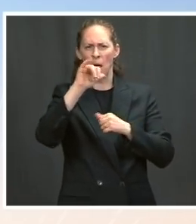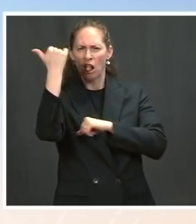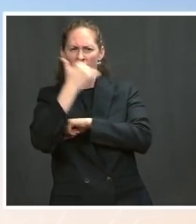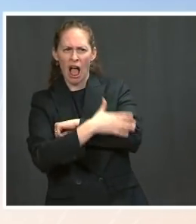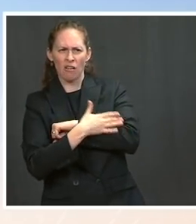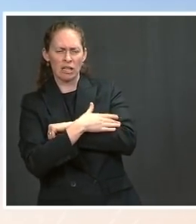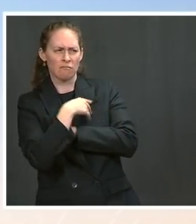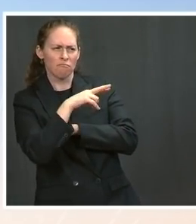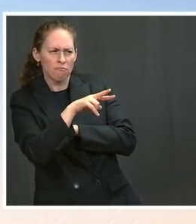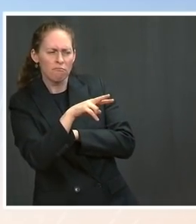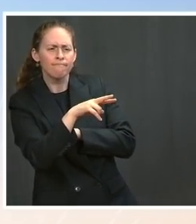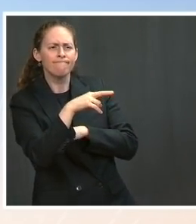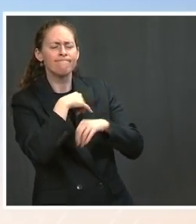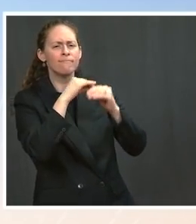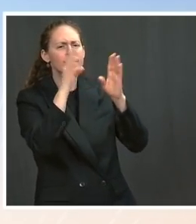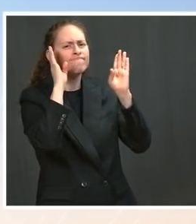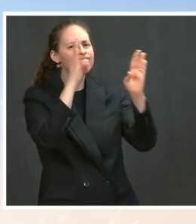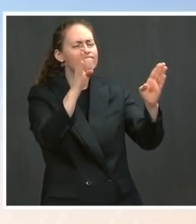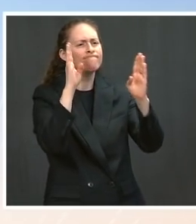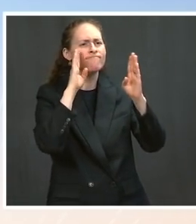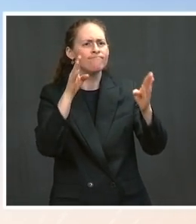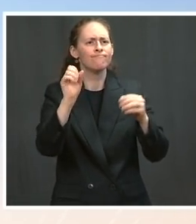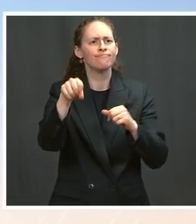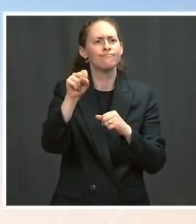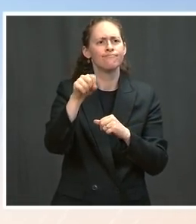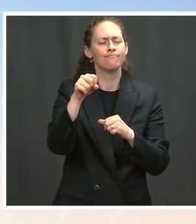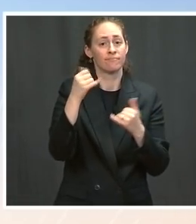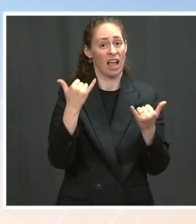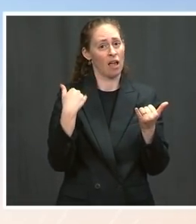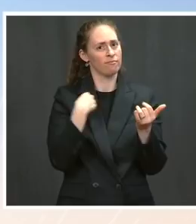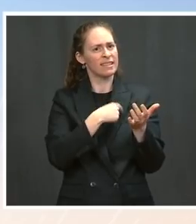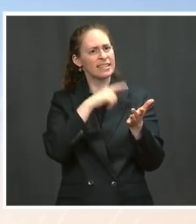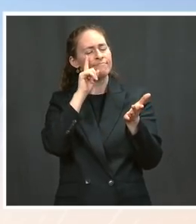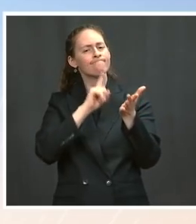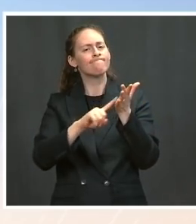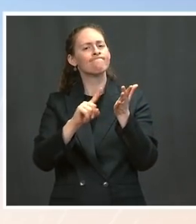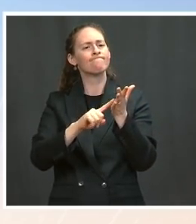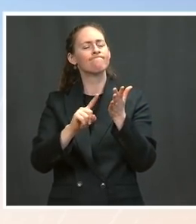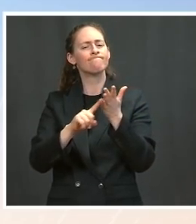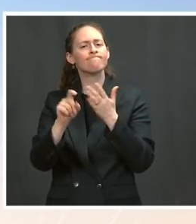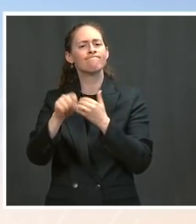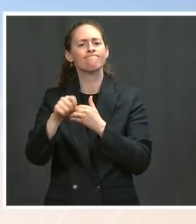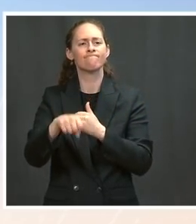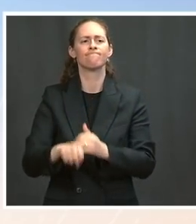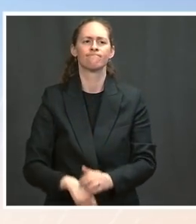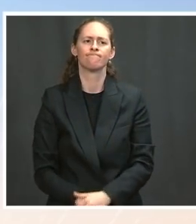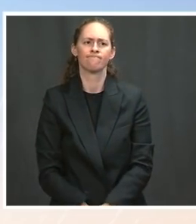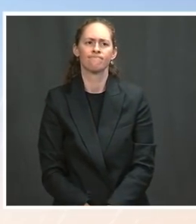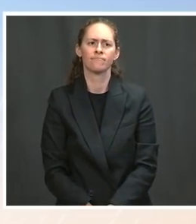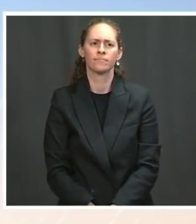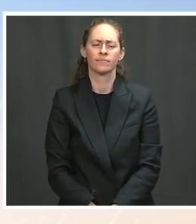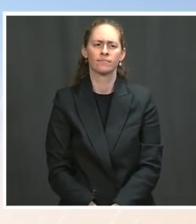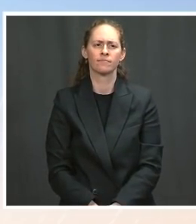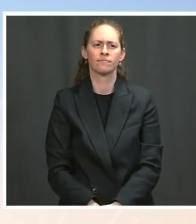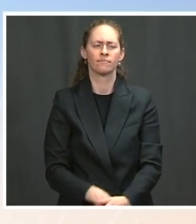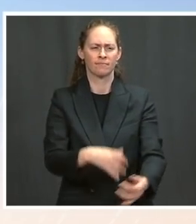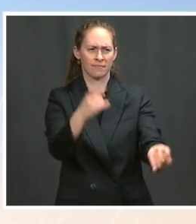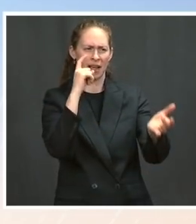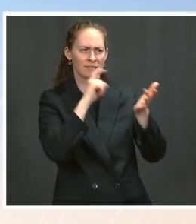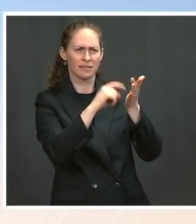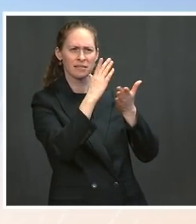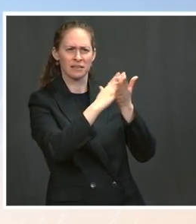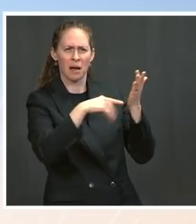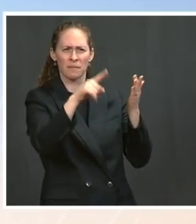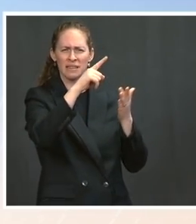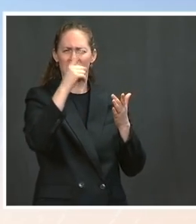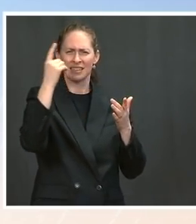investigating incidents in which personnel have reported experiencing sensory phenomena such as sound pressure